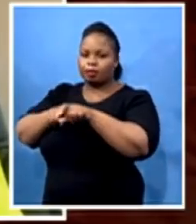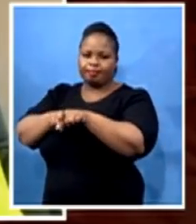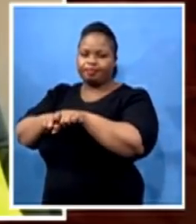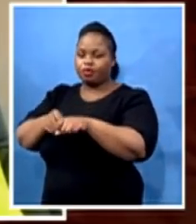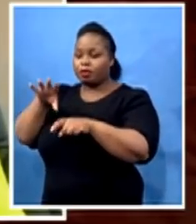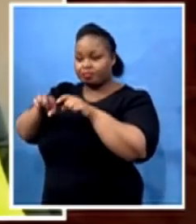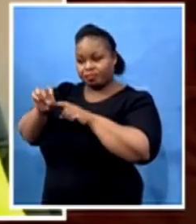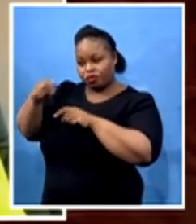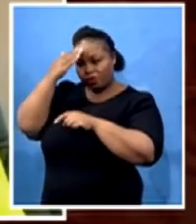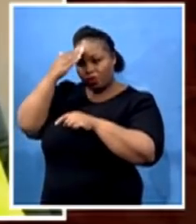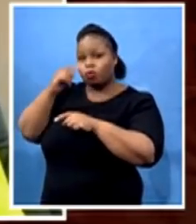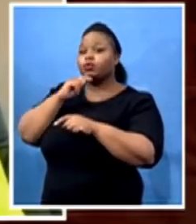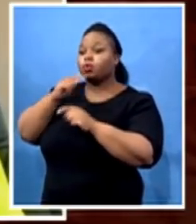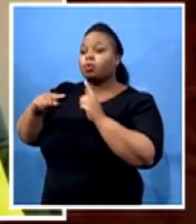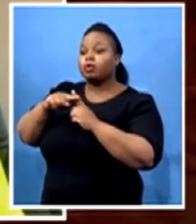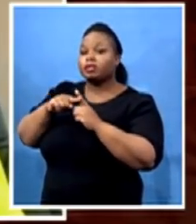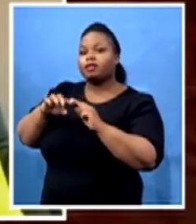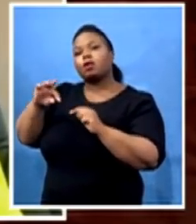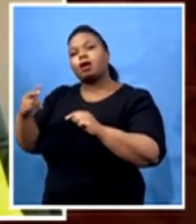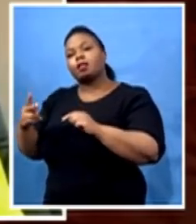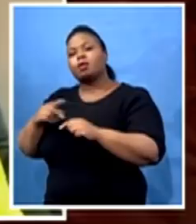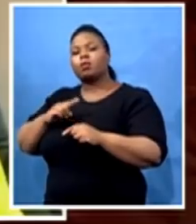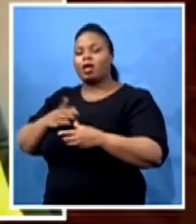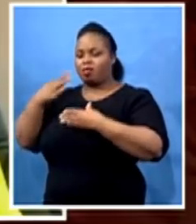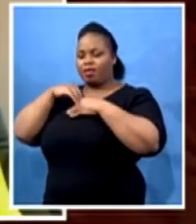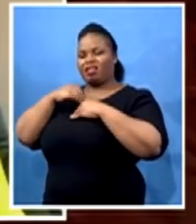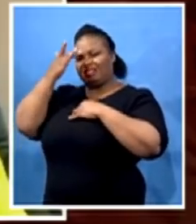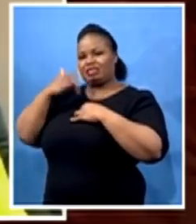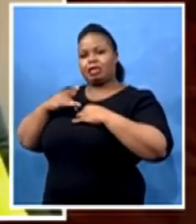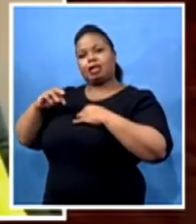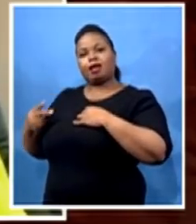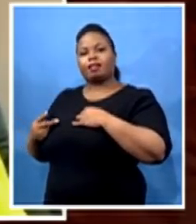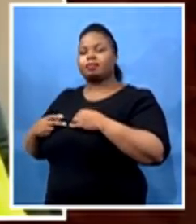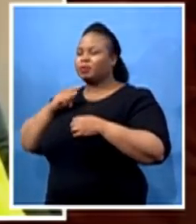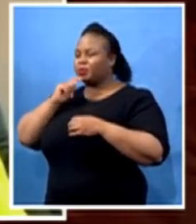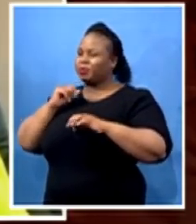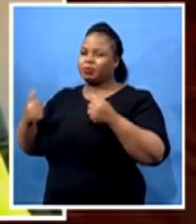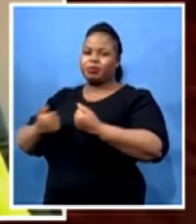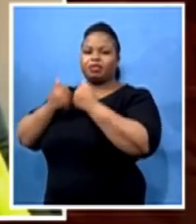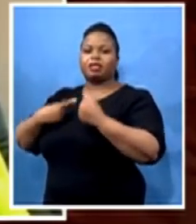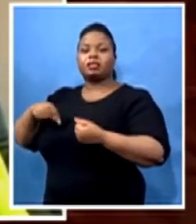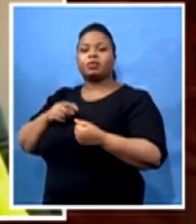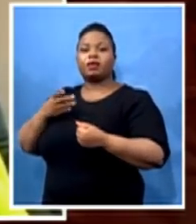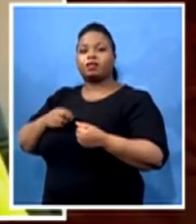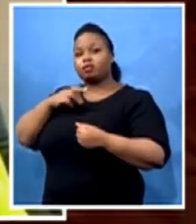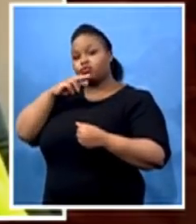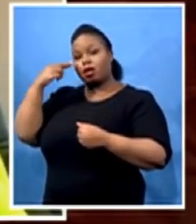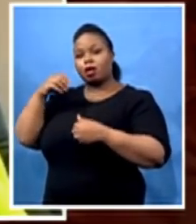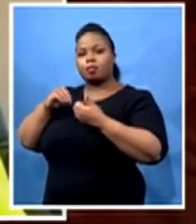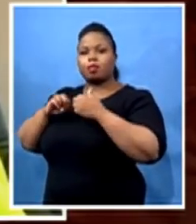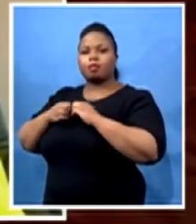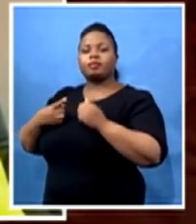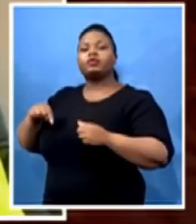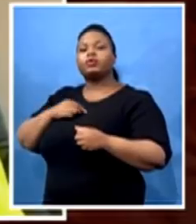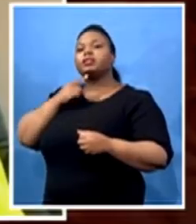other comorbidities. So that is a real challenge and a real problem. Hence, we are saying what we are now